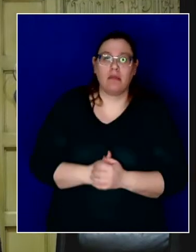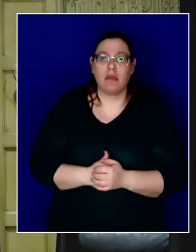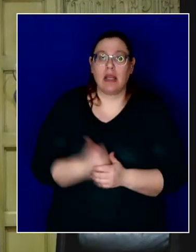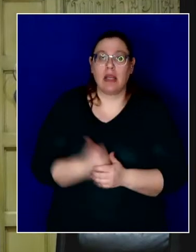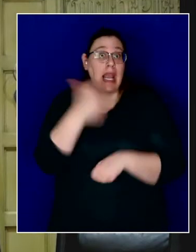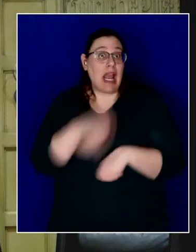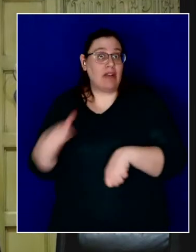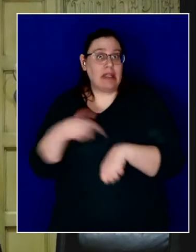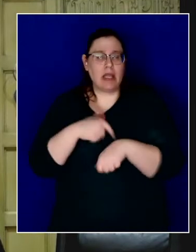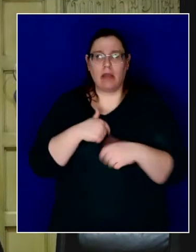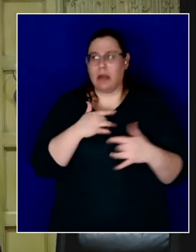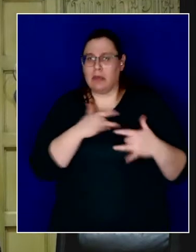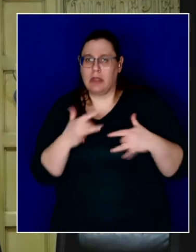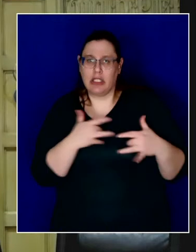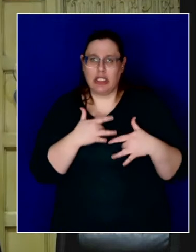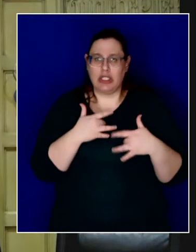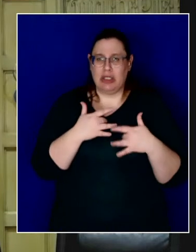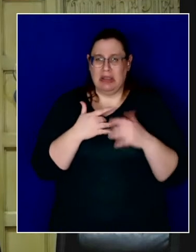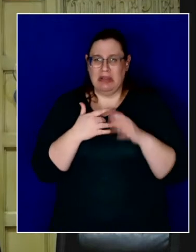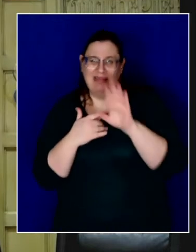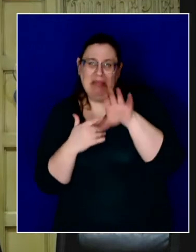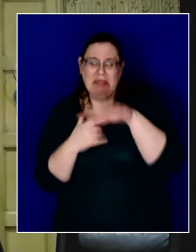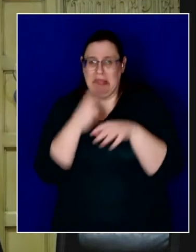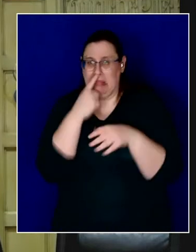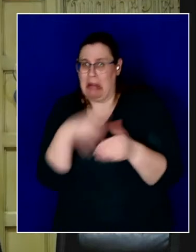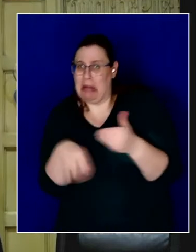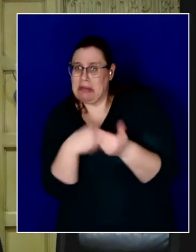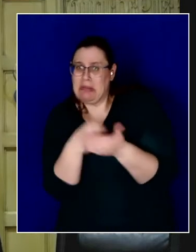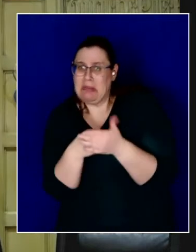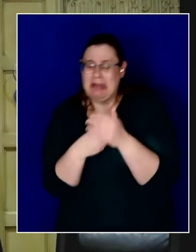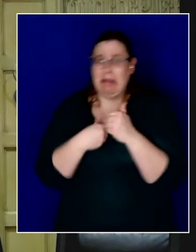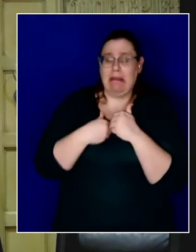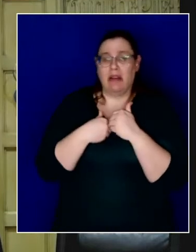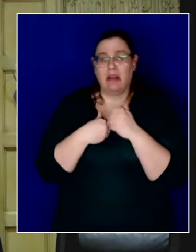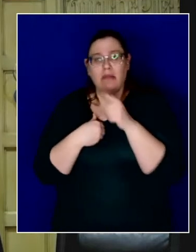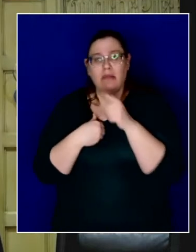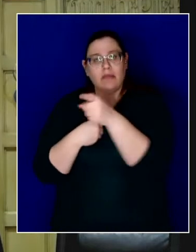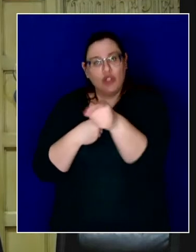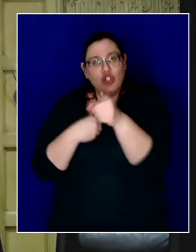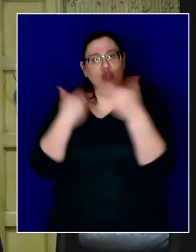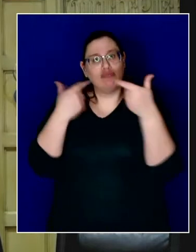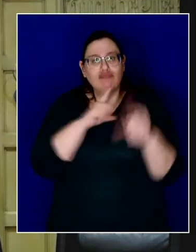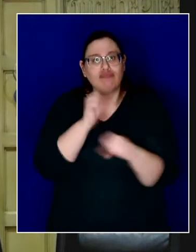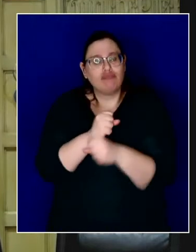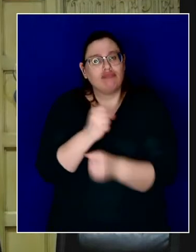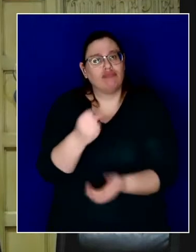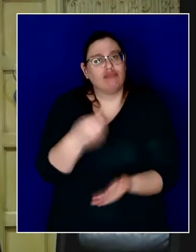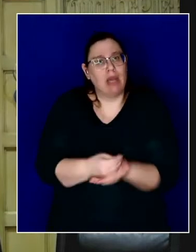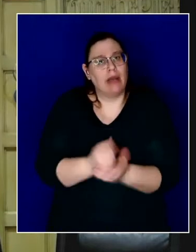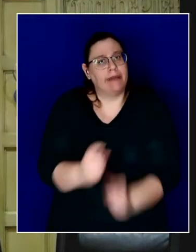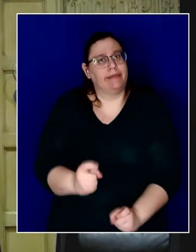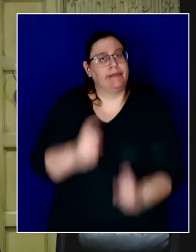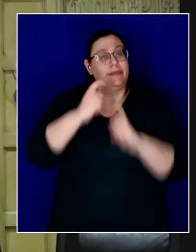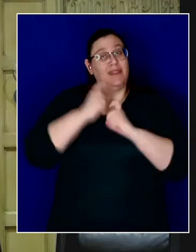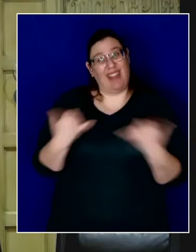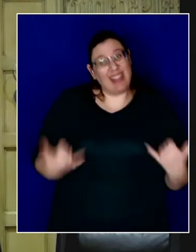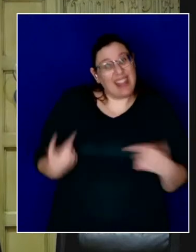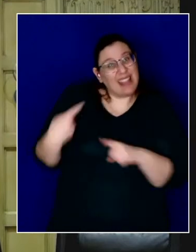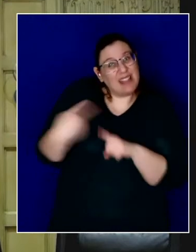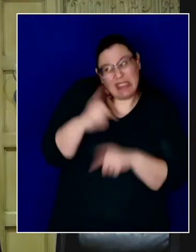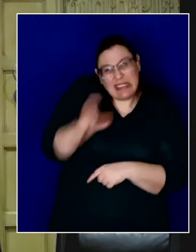I'm worried about going to you and asking for more, you answer that call. In this month alone, over 10